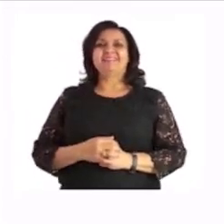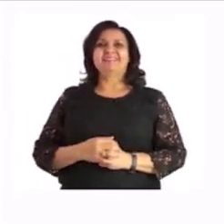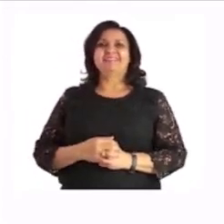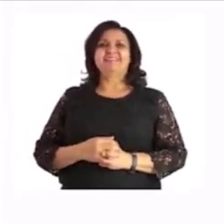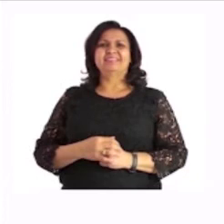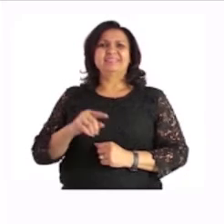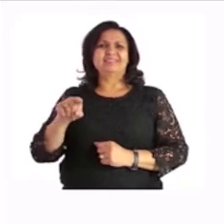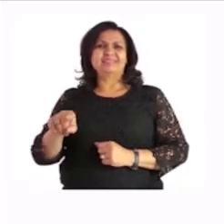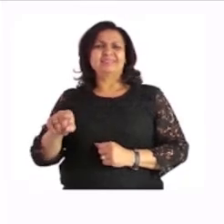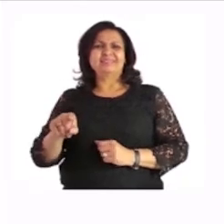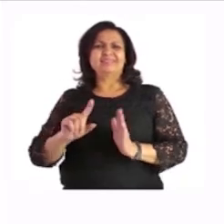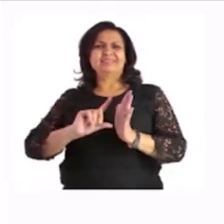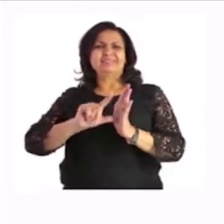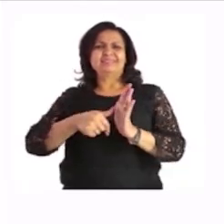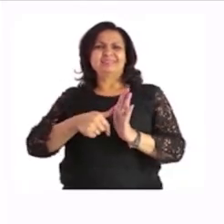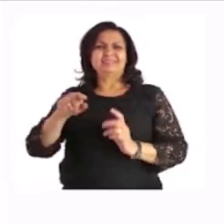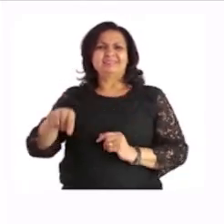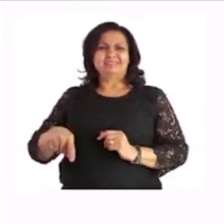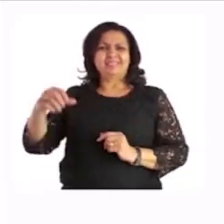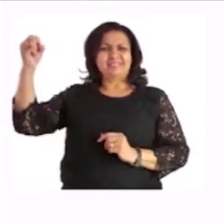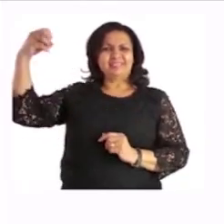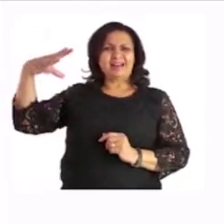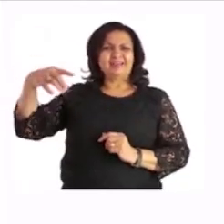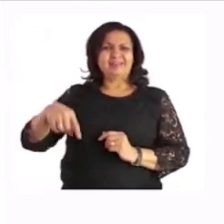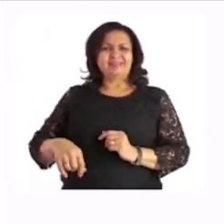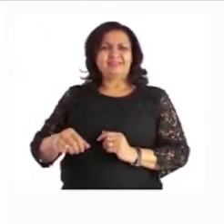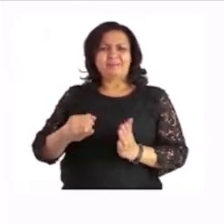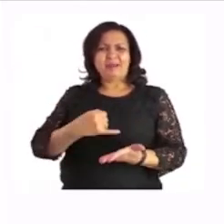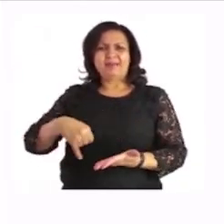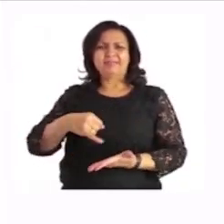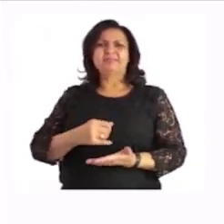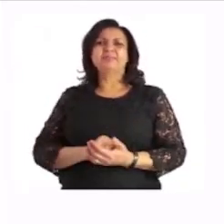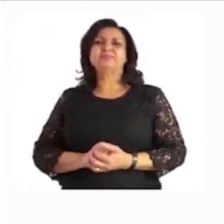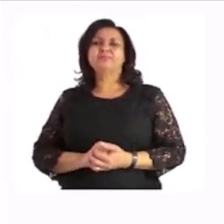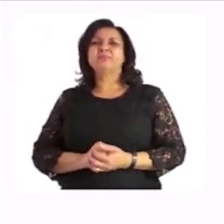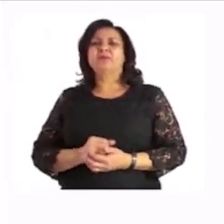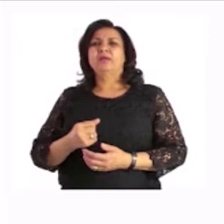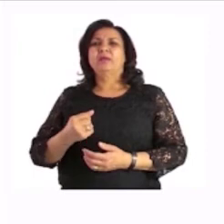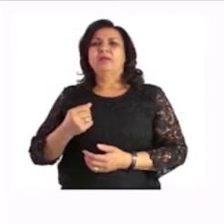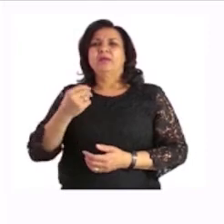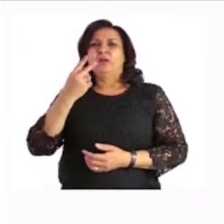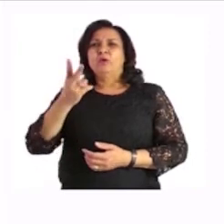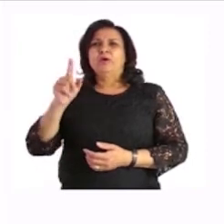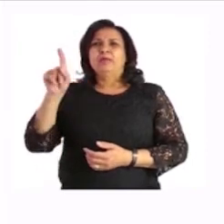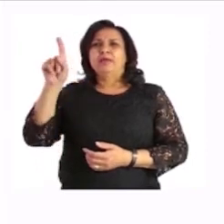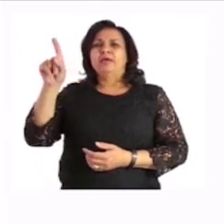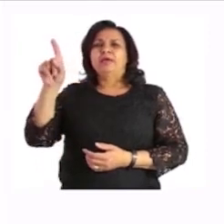You can use color yellow if you want. That is good. Now, let's look at the next one.